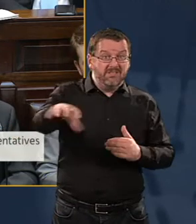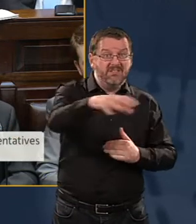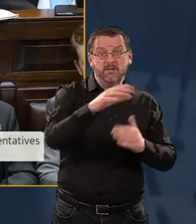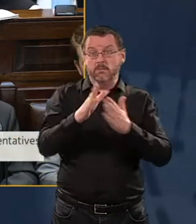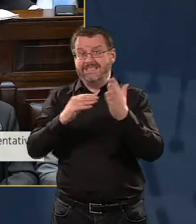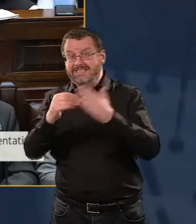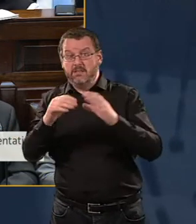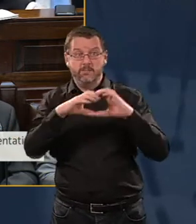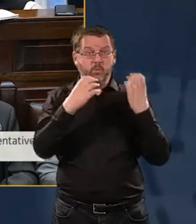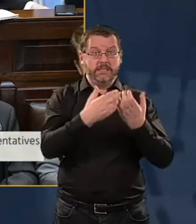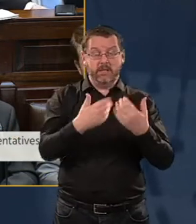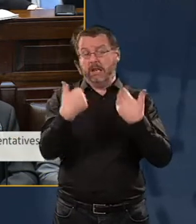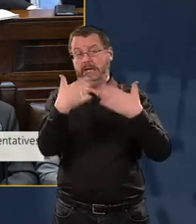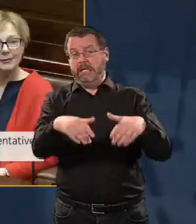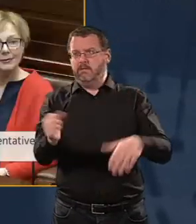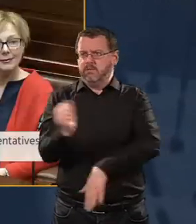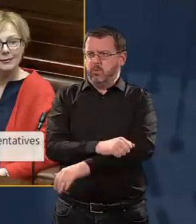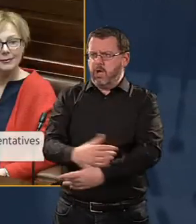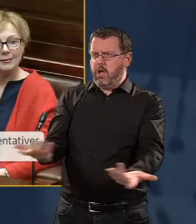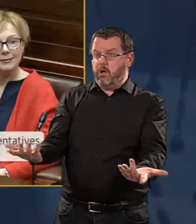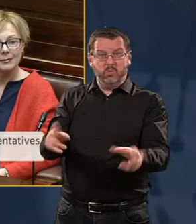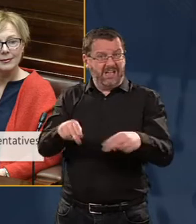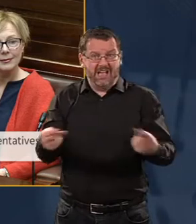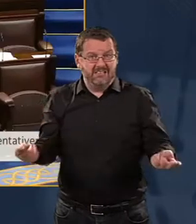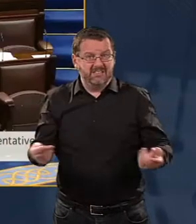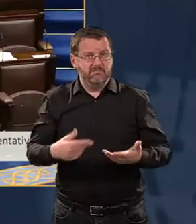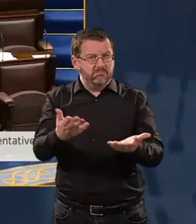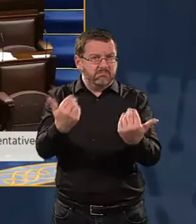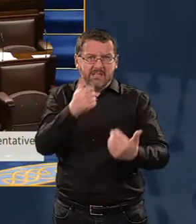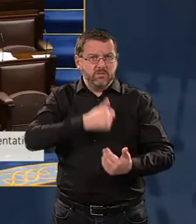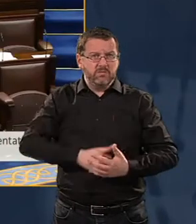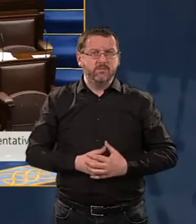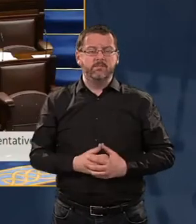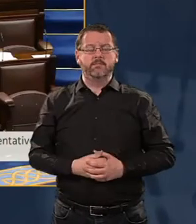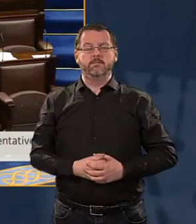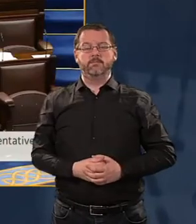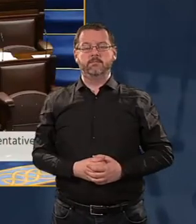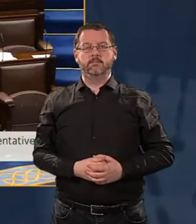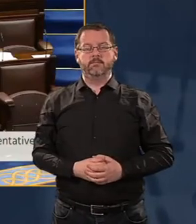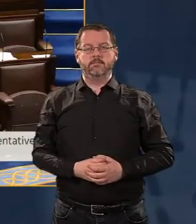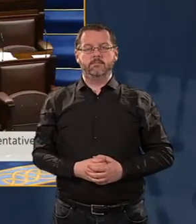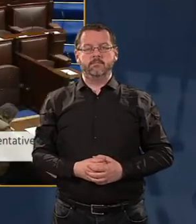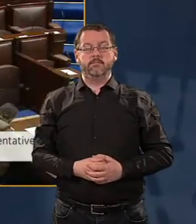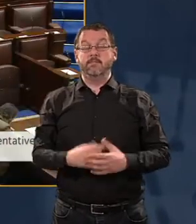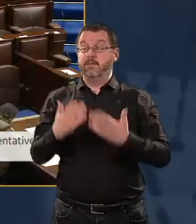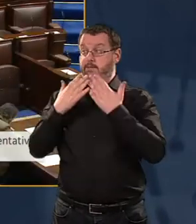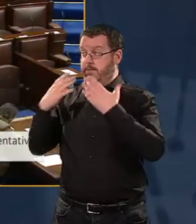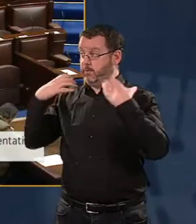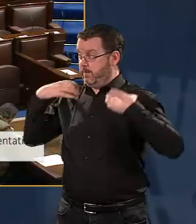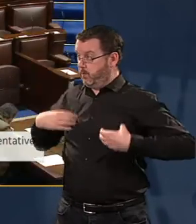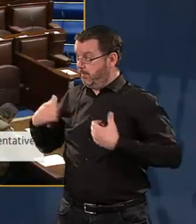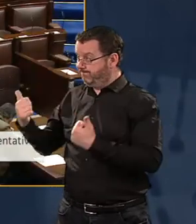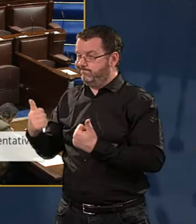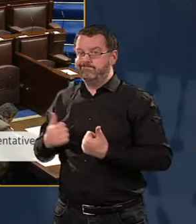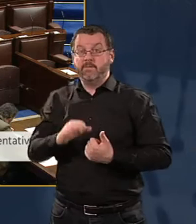lurch is not a policy option here Taoiseach. Thanks very much, Count Corlea and Deputy for your question.